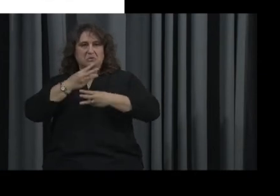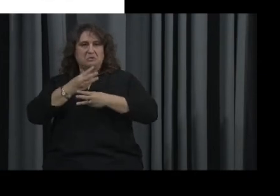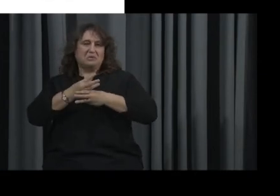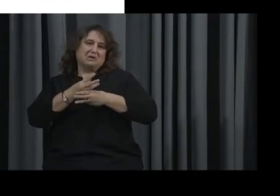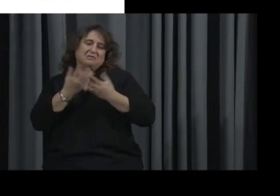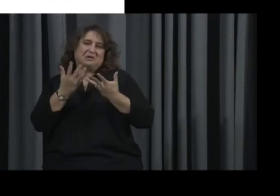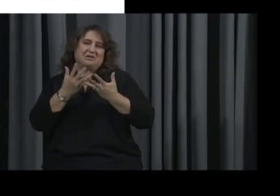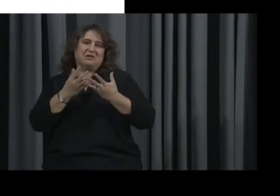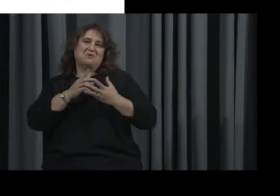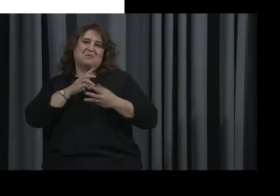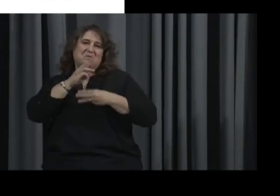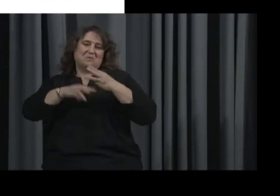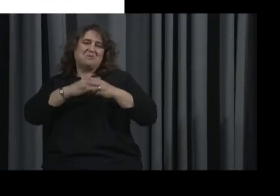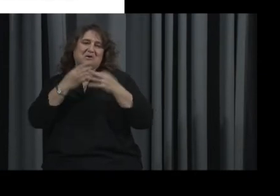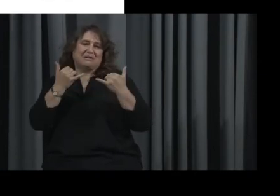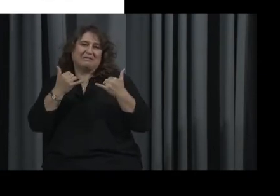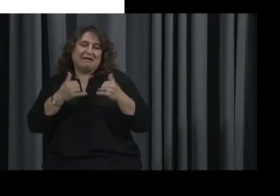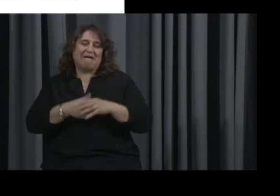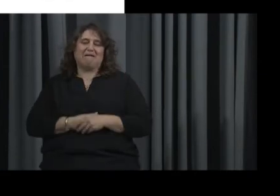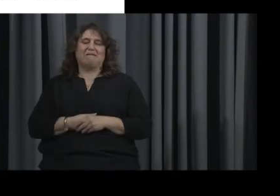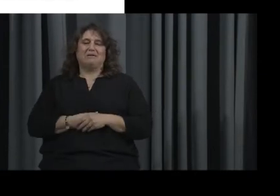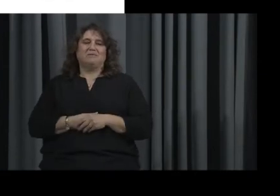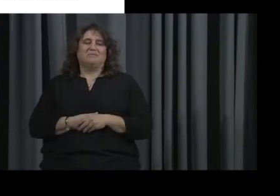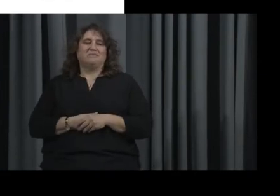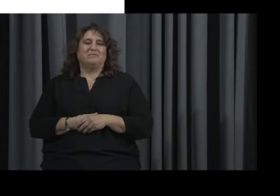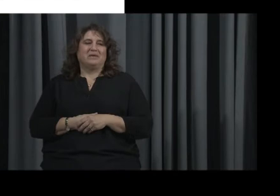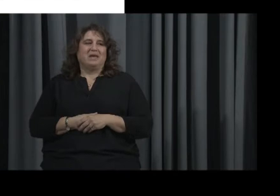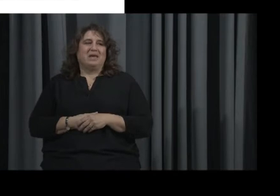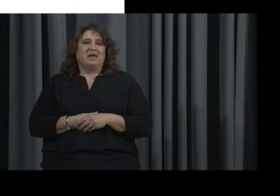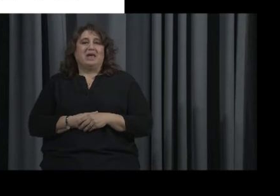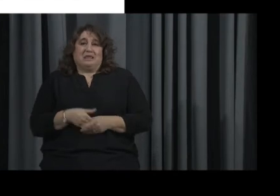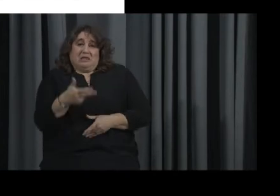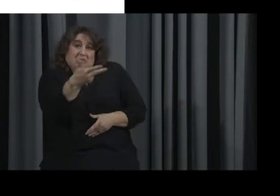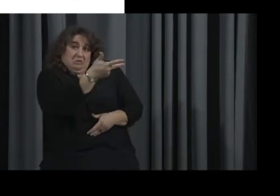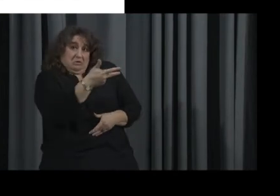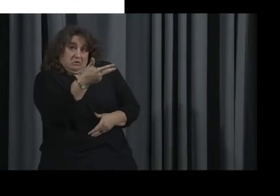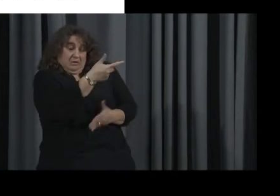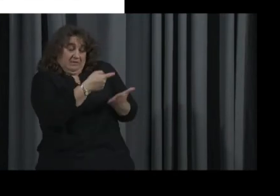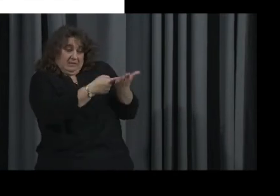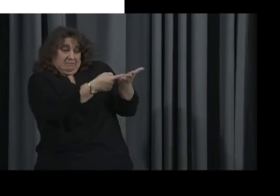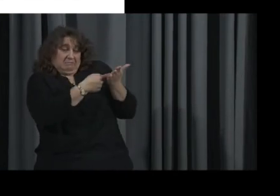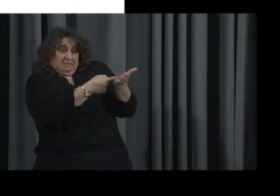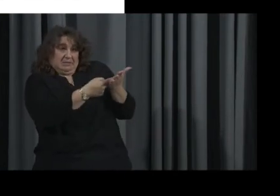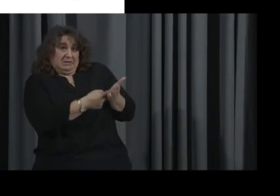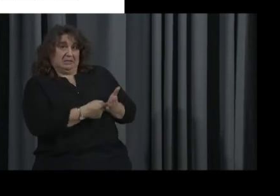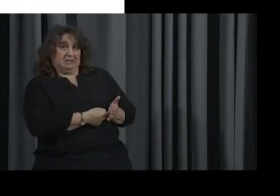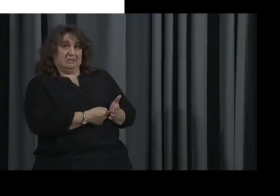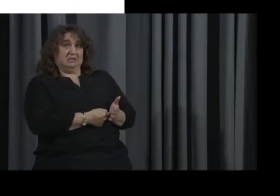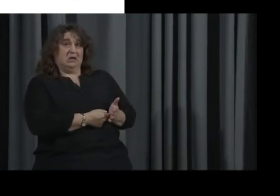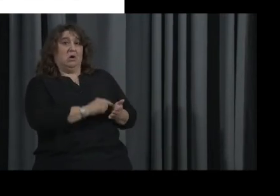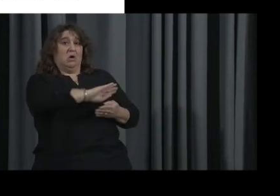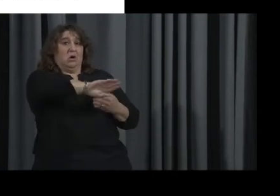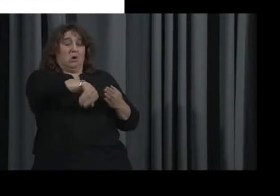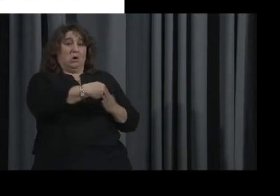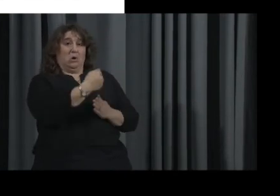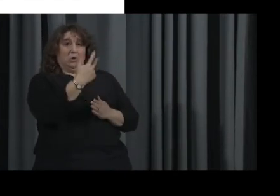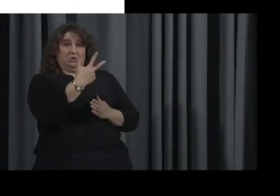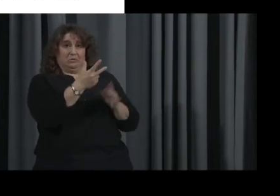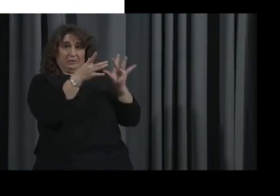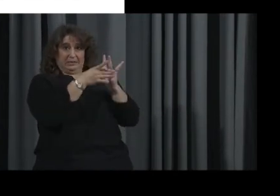statement and then we're going to combine them and we're going to make one small group statement, right? Okay. And then